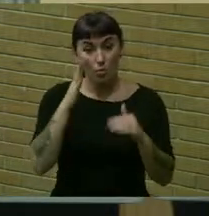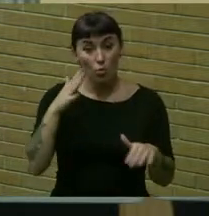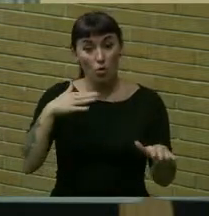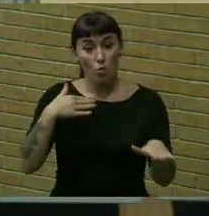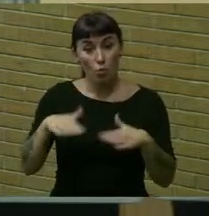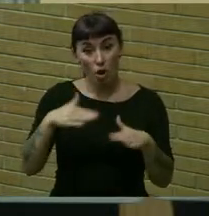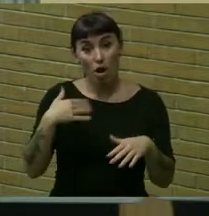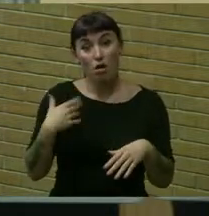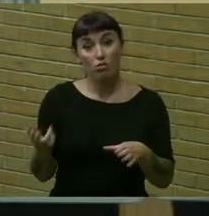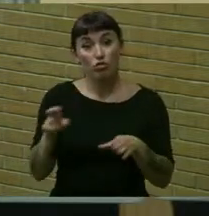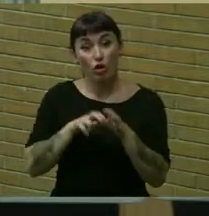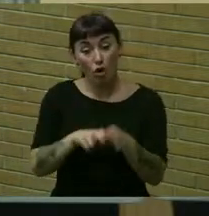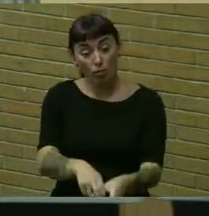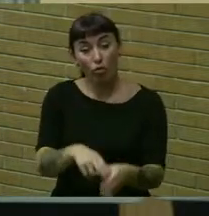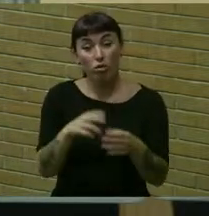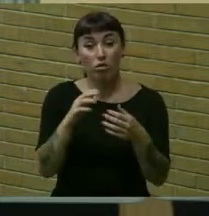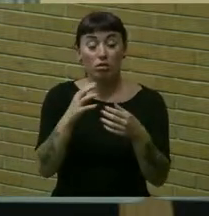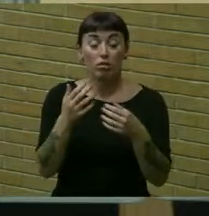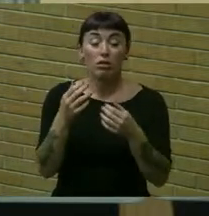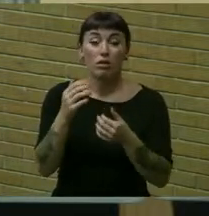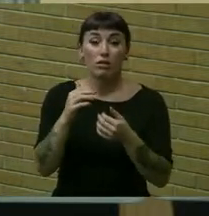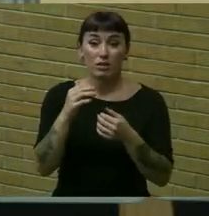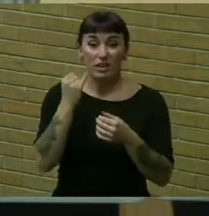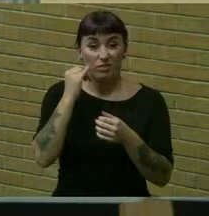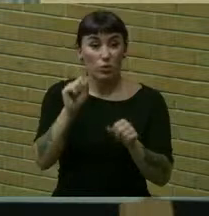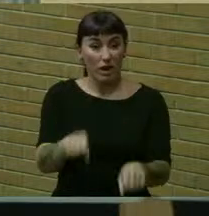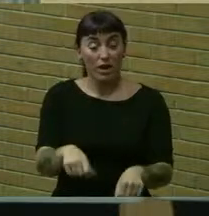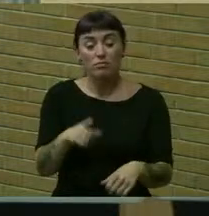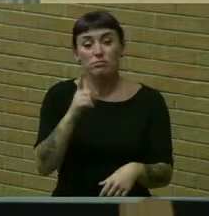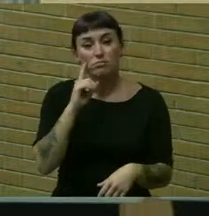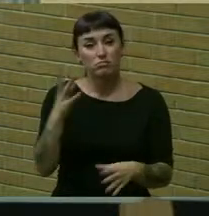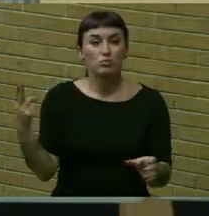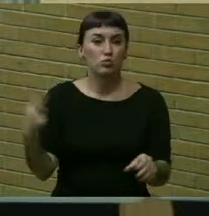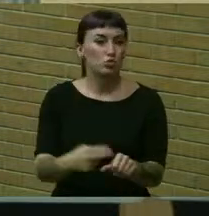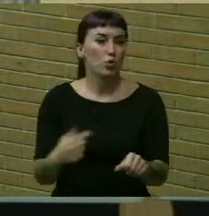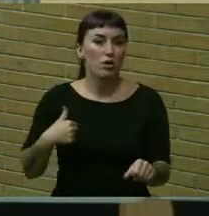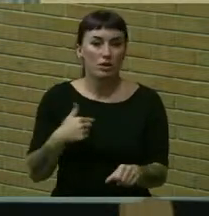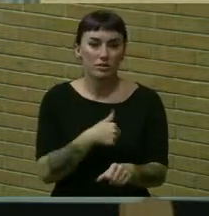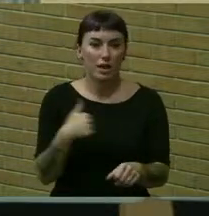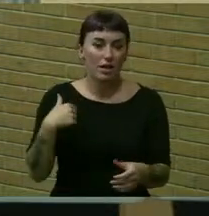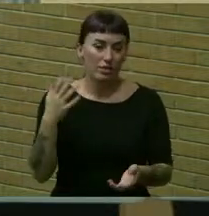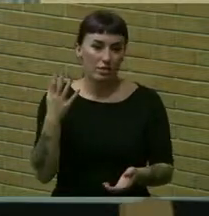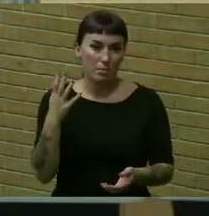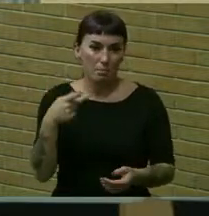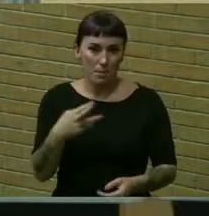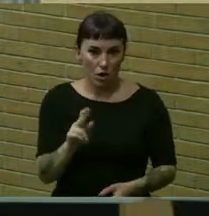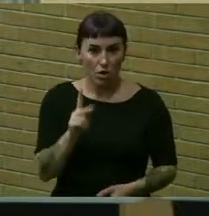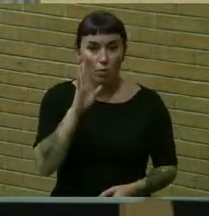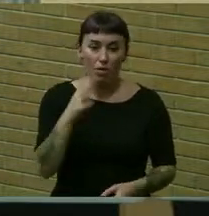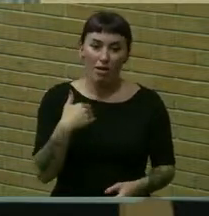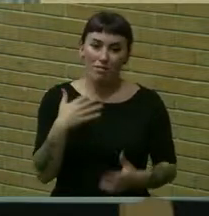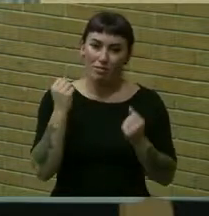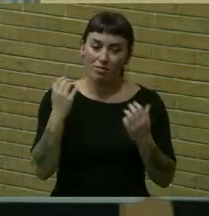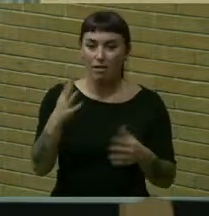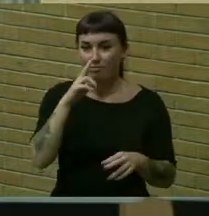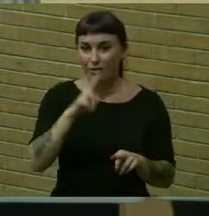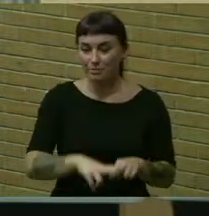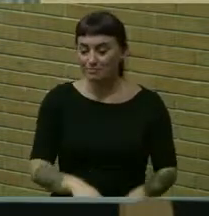carpool however you can join us out at the park we're going to have a lot of fun